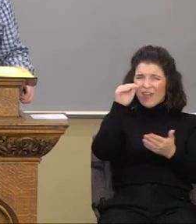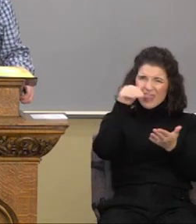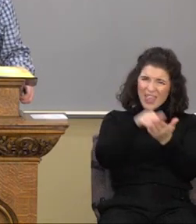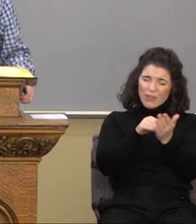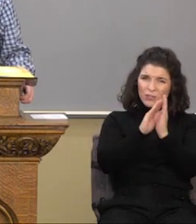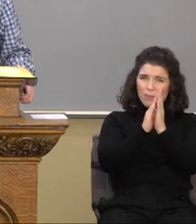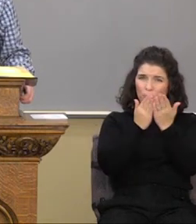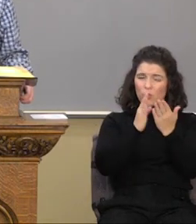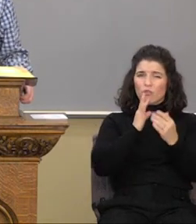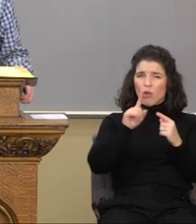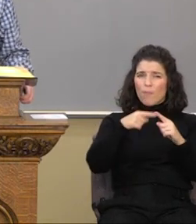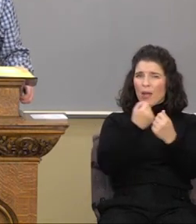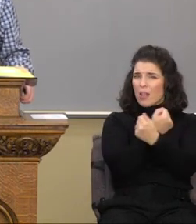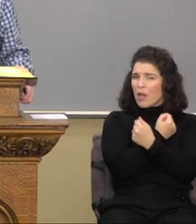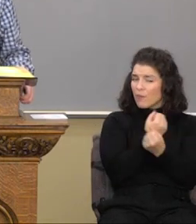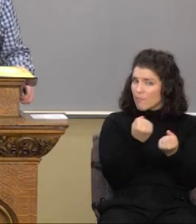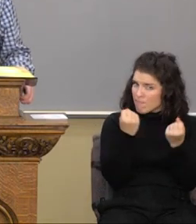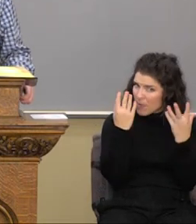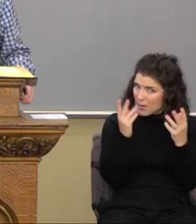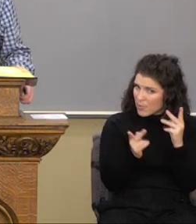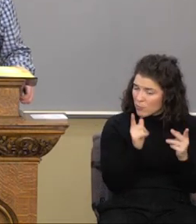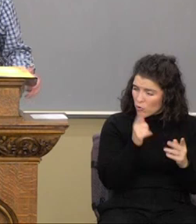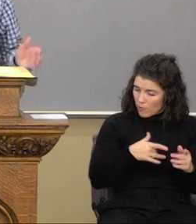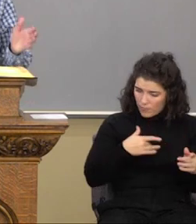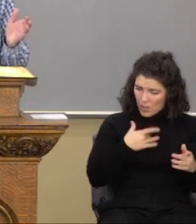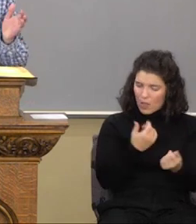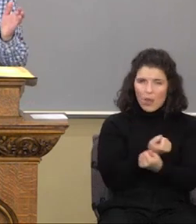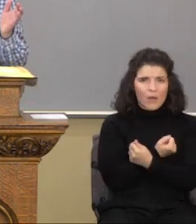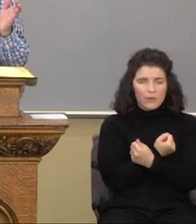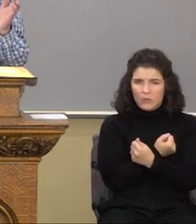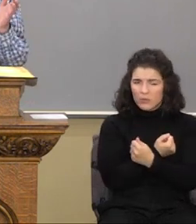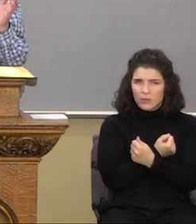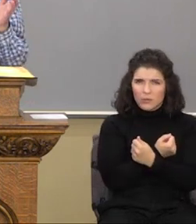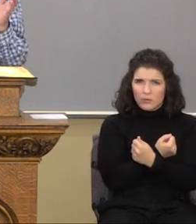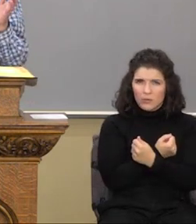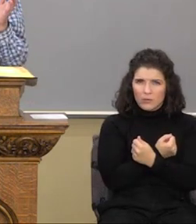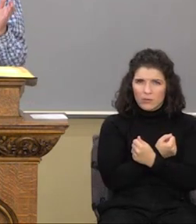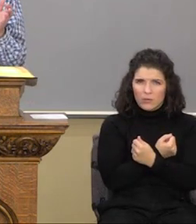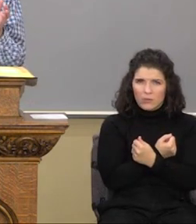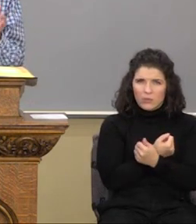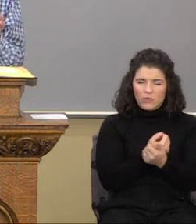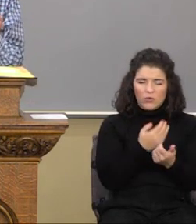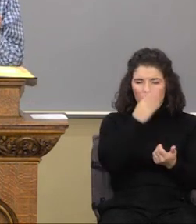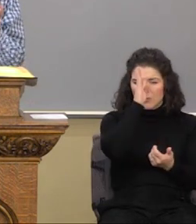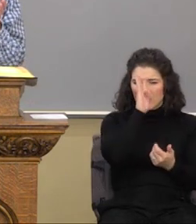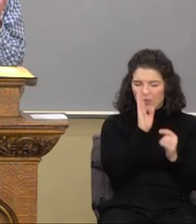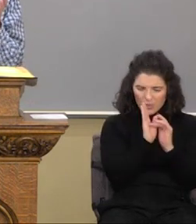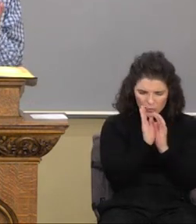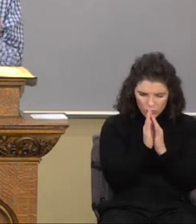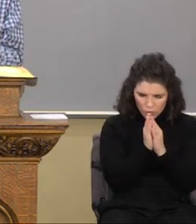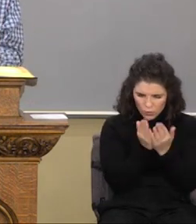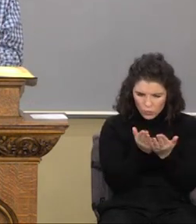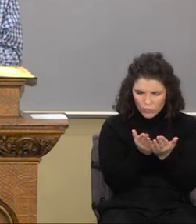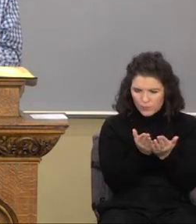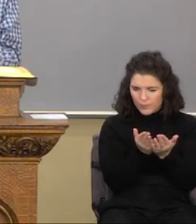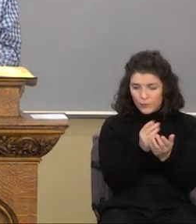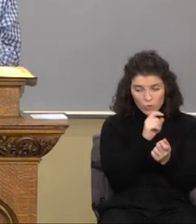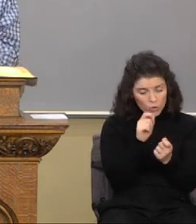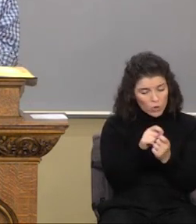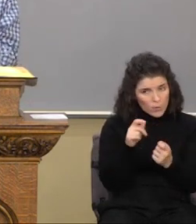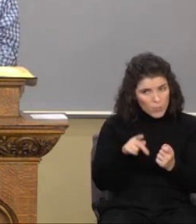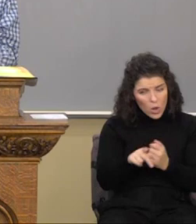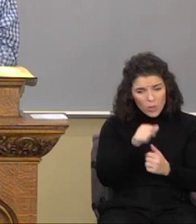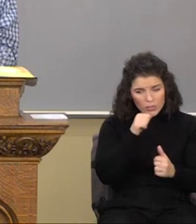Because many, they they don't feel they're loved. When when it's as though God's word, certainly Paul's epistles,